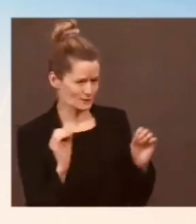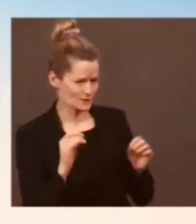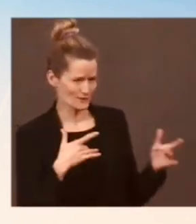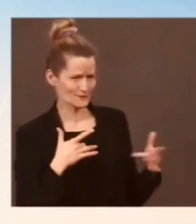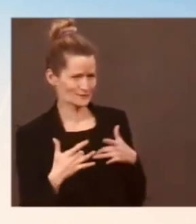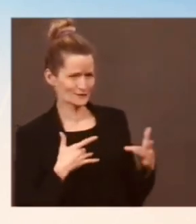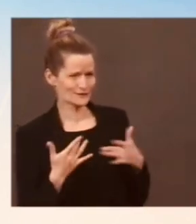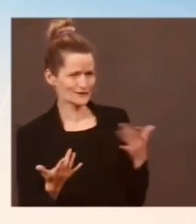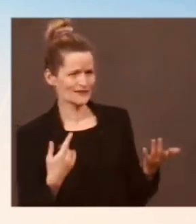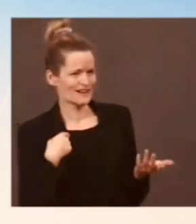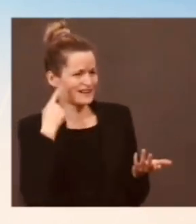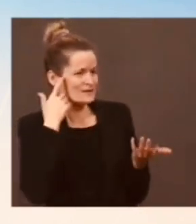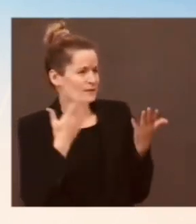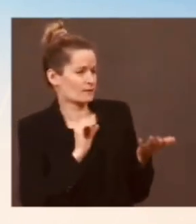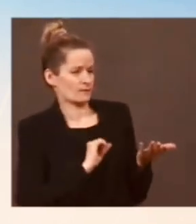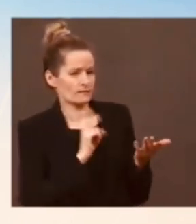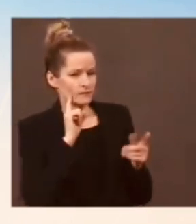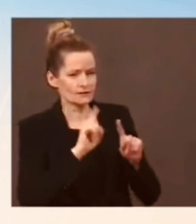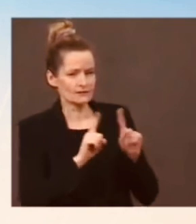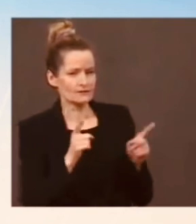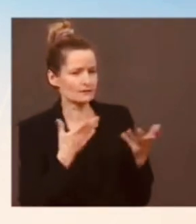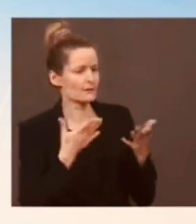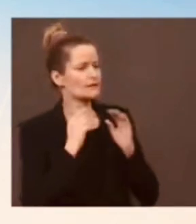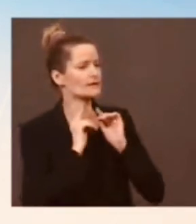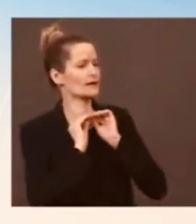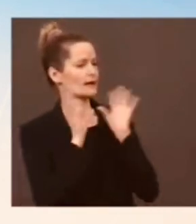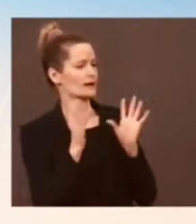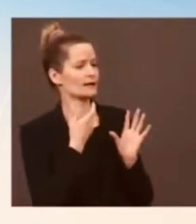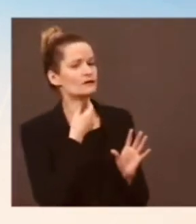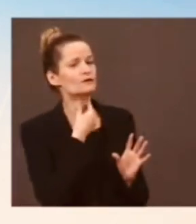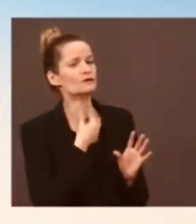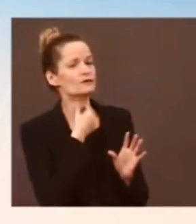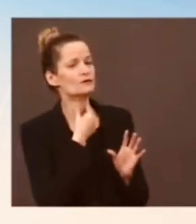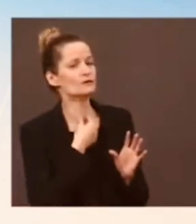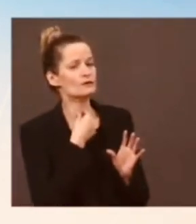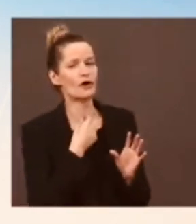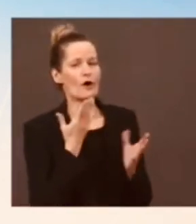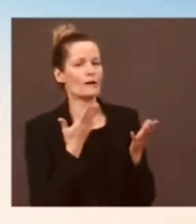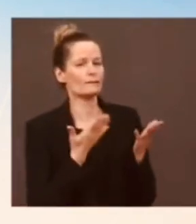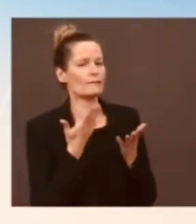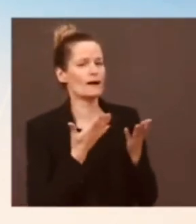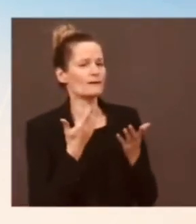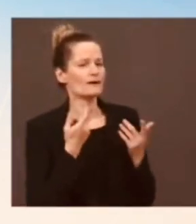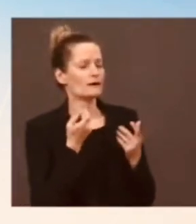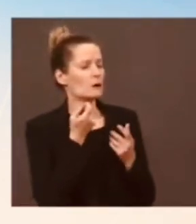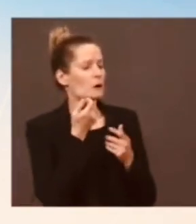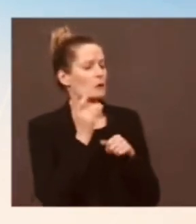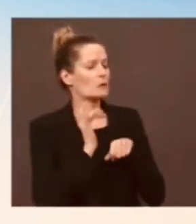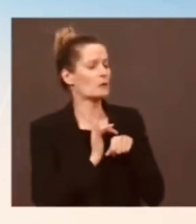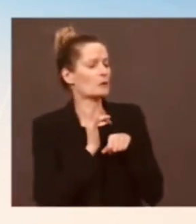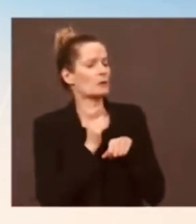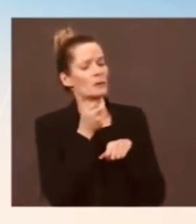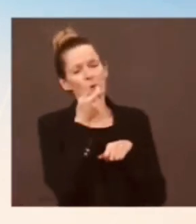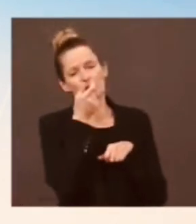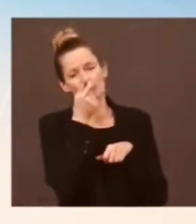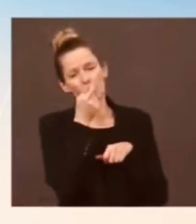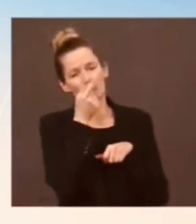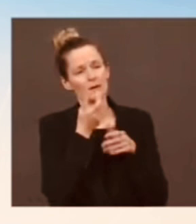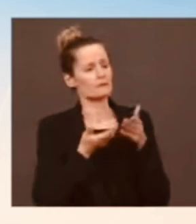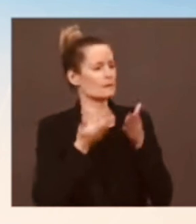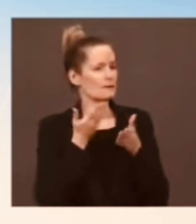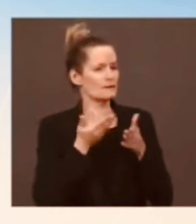range of reasons why we may need to clear our throat or we may have a little light cold, and that's certainly something that presidents, elected officials,